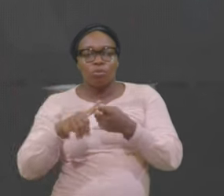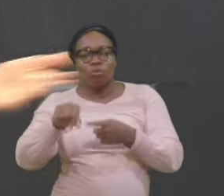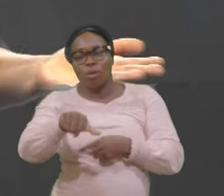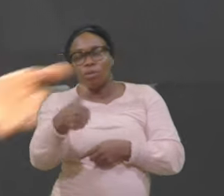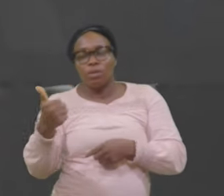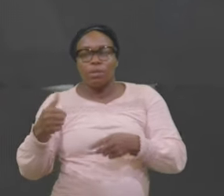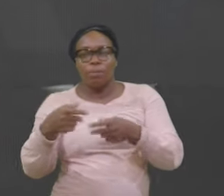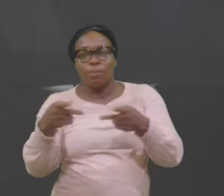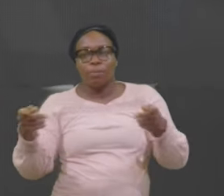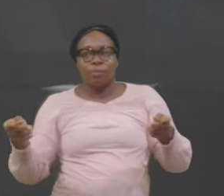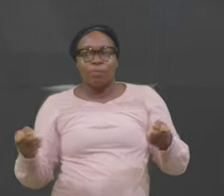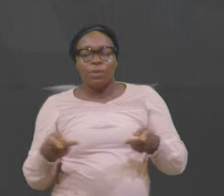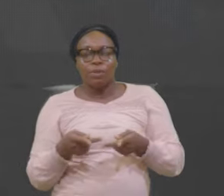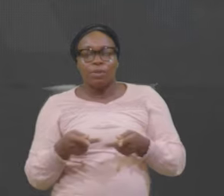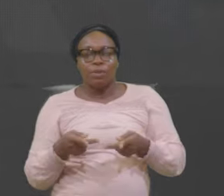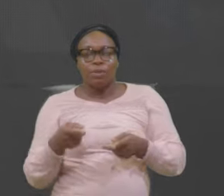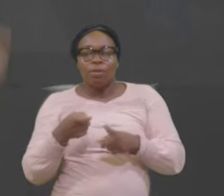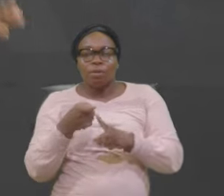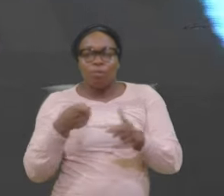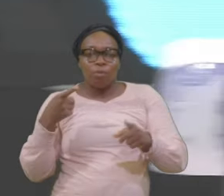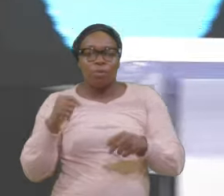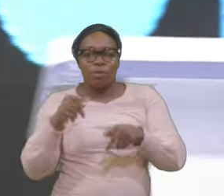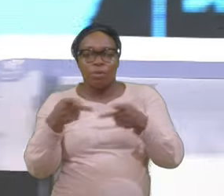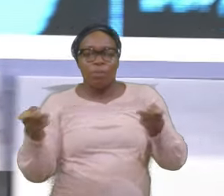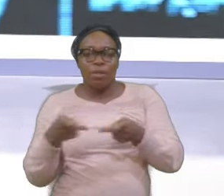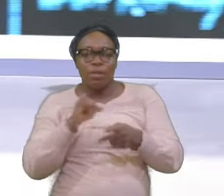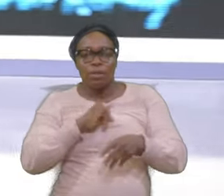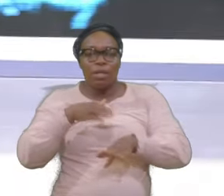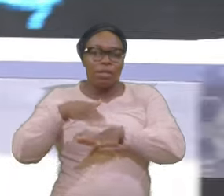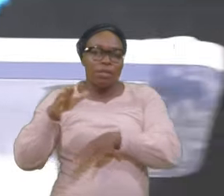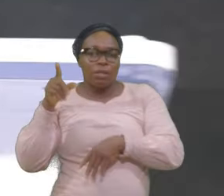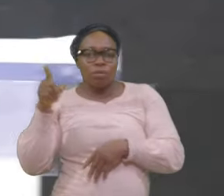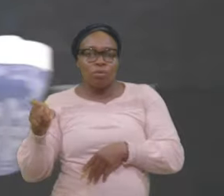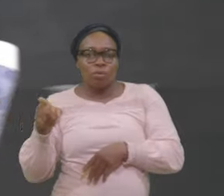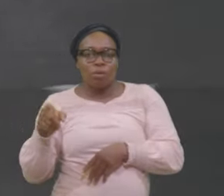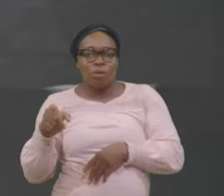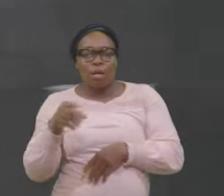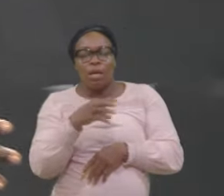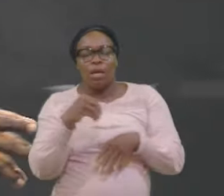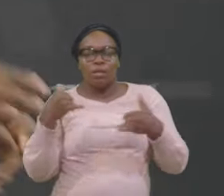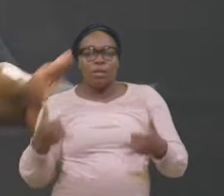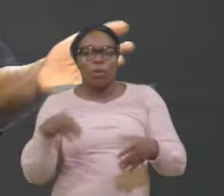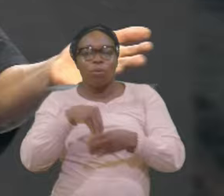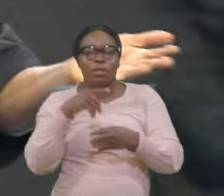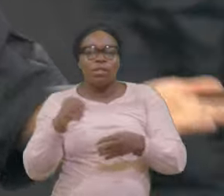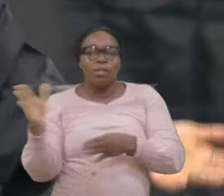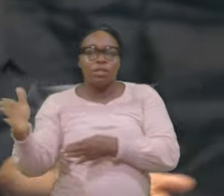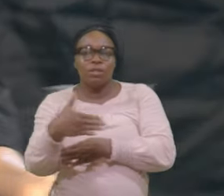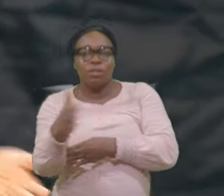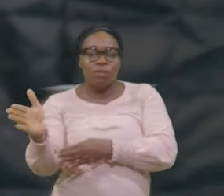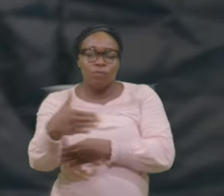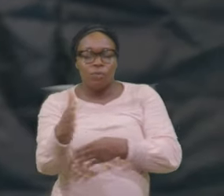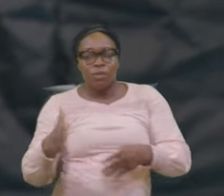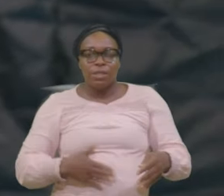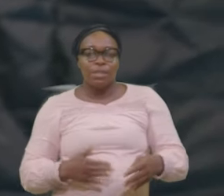From The Place I Sent Him Is Now In The Whale's Belly And God Was Still